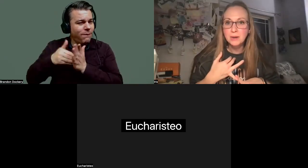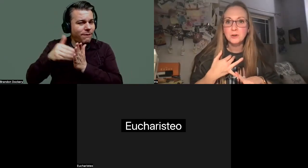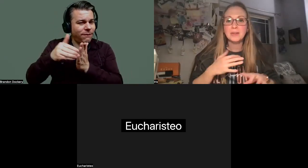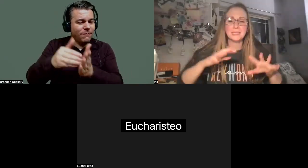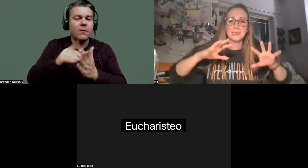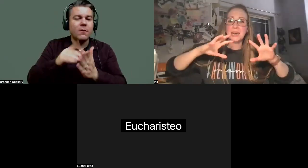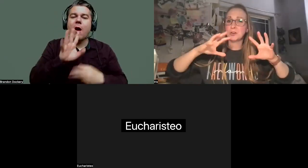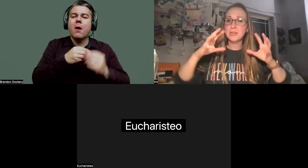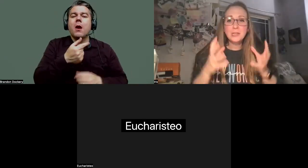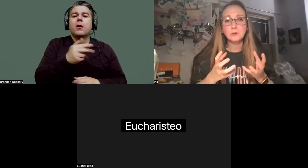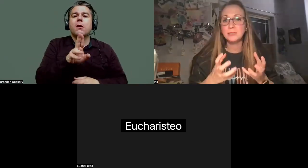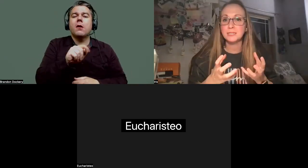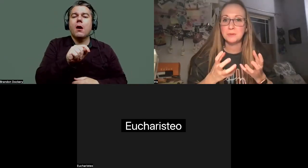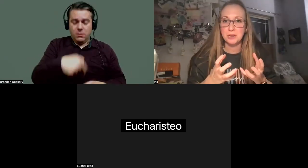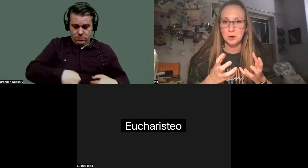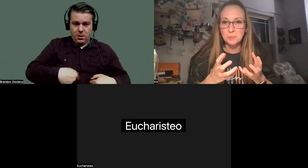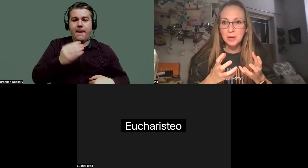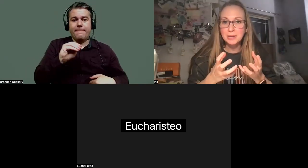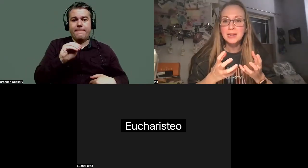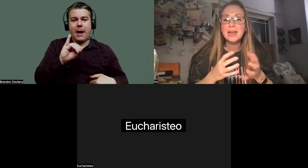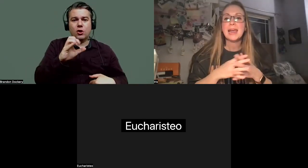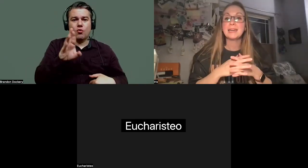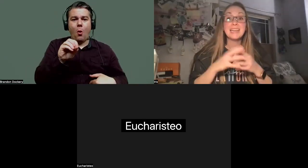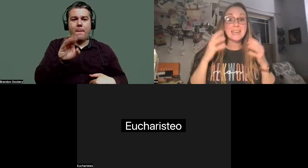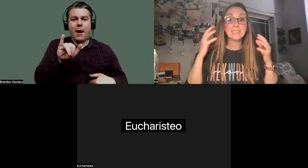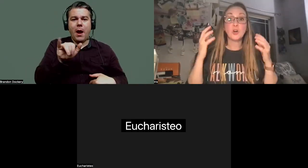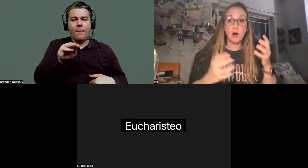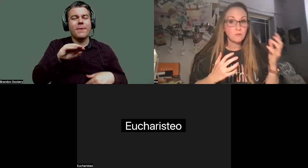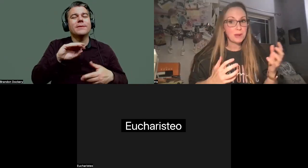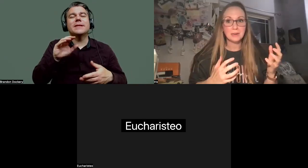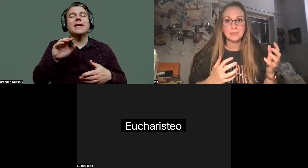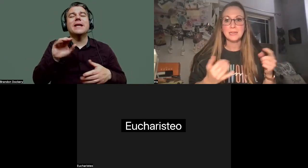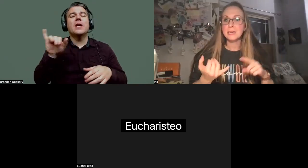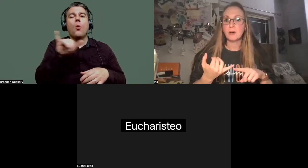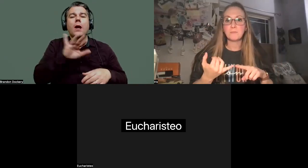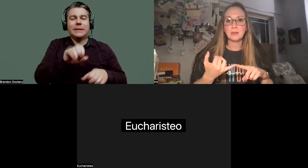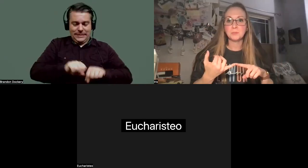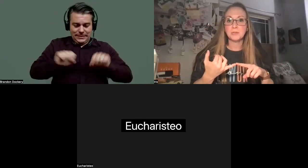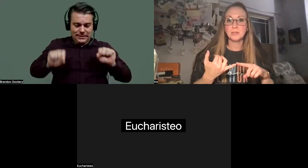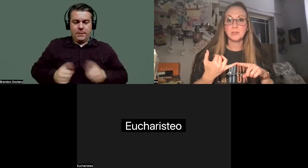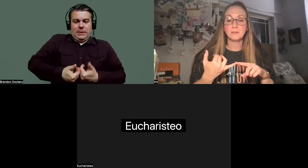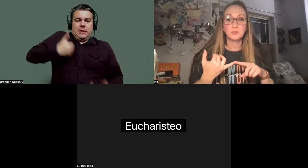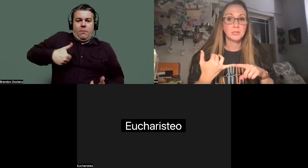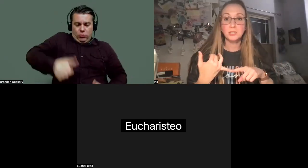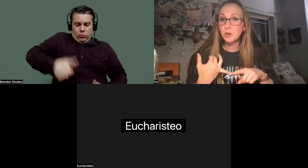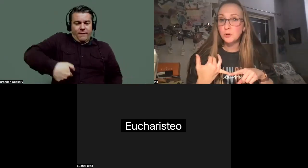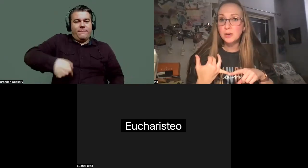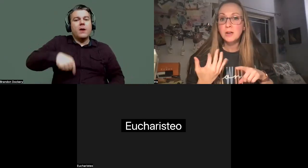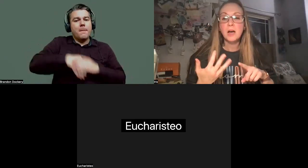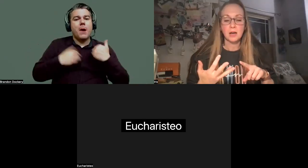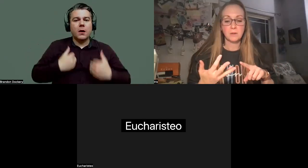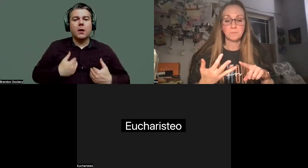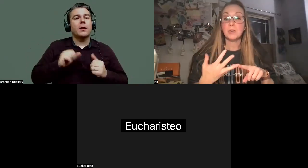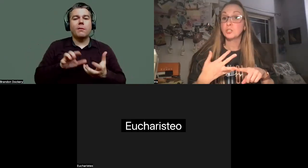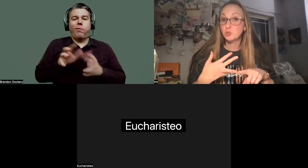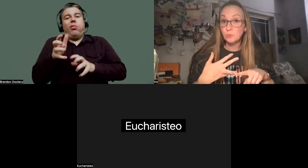microbiome. It's an entire ecosystem in our body and it gets off balance. It can get off balance because of drinking soda,